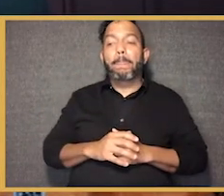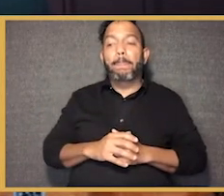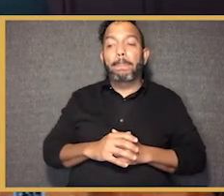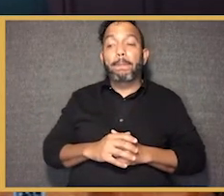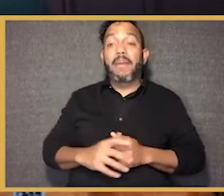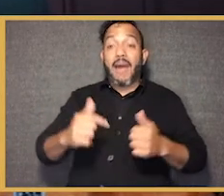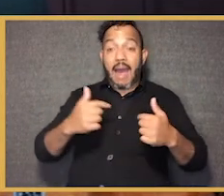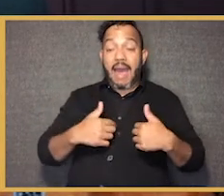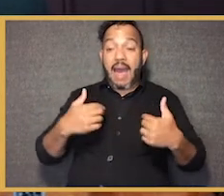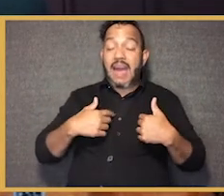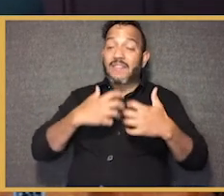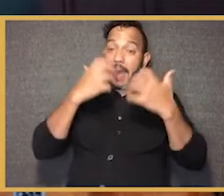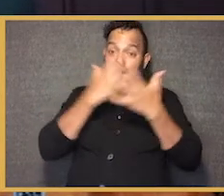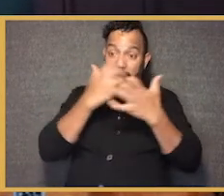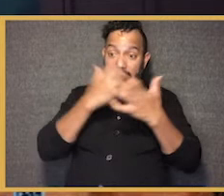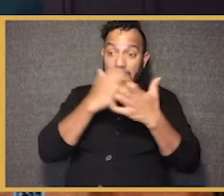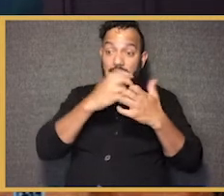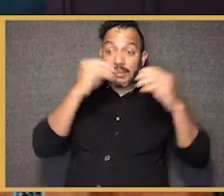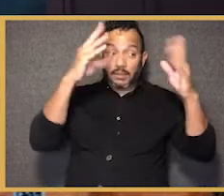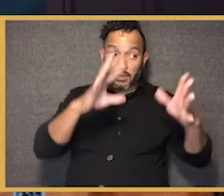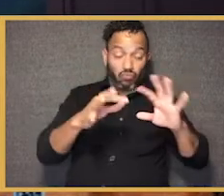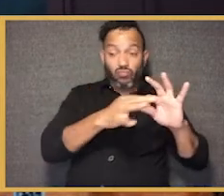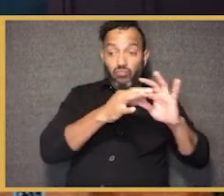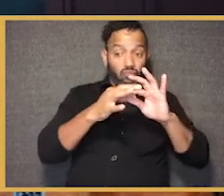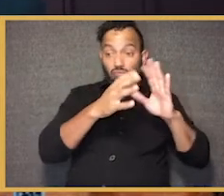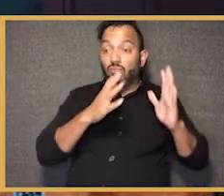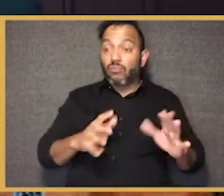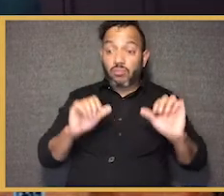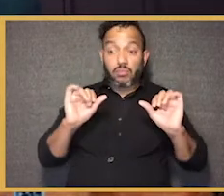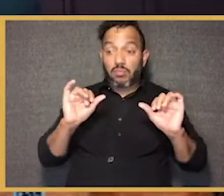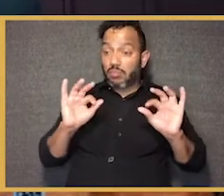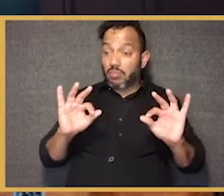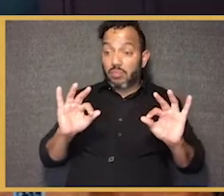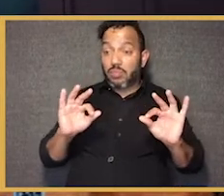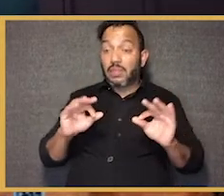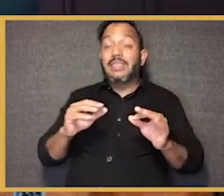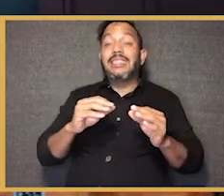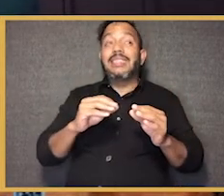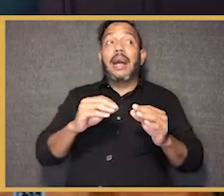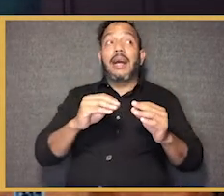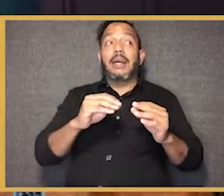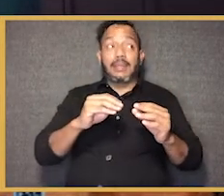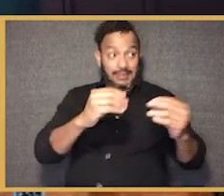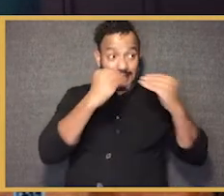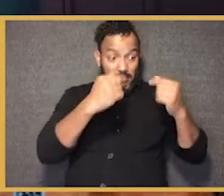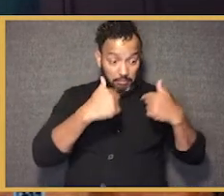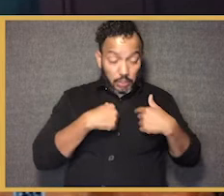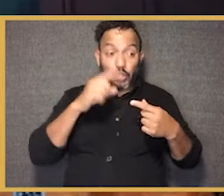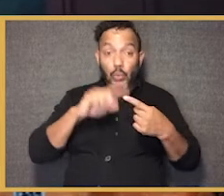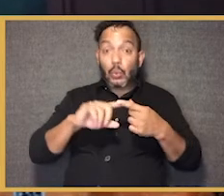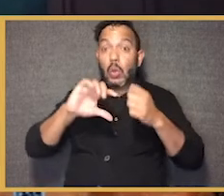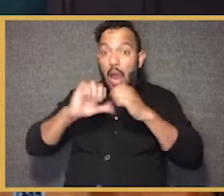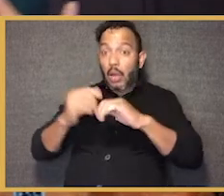and had amazing cooperating teachers who helped me to how to